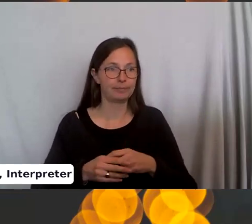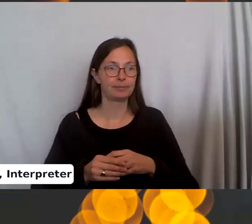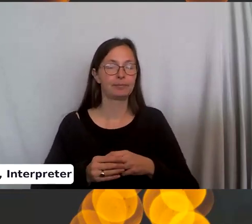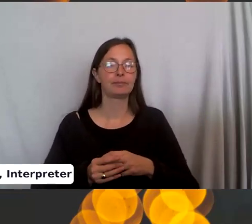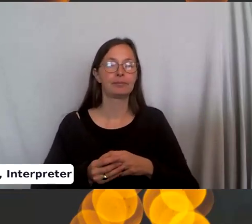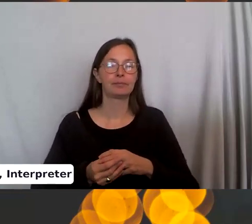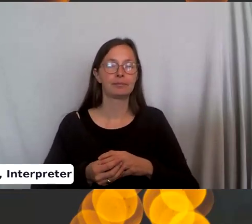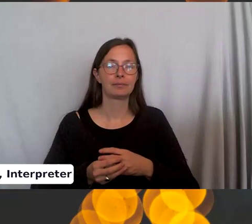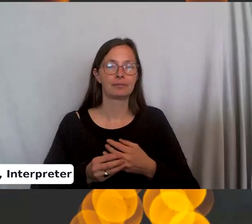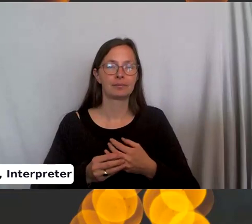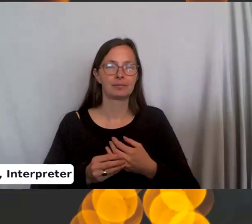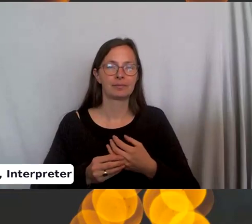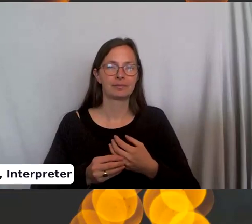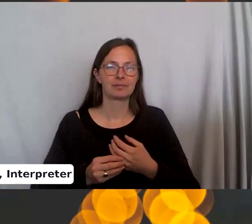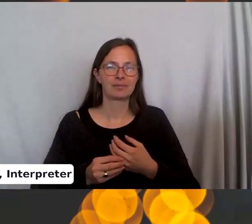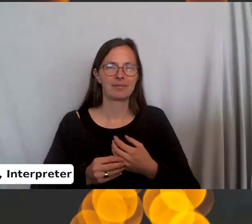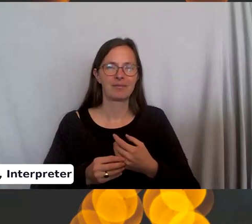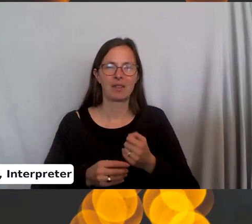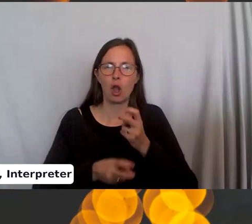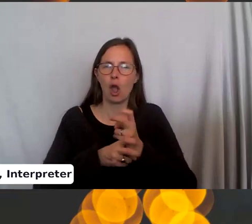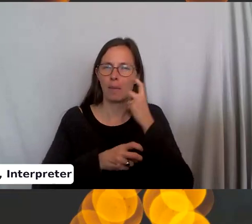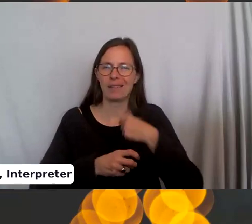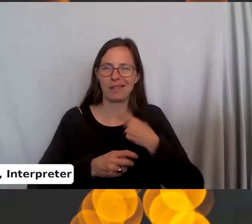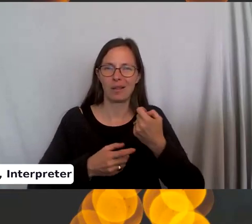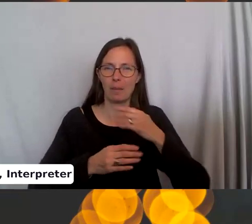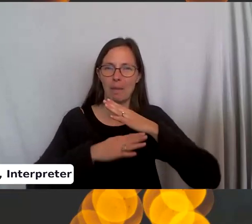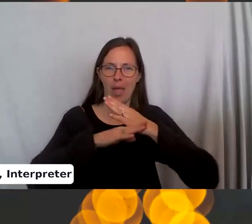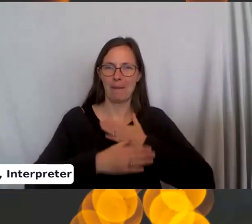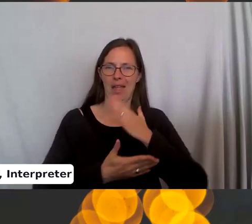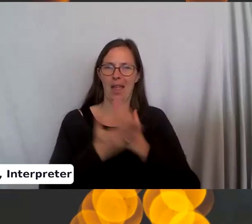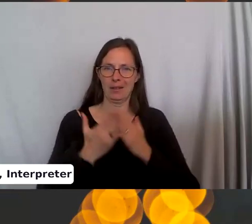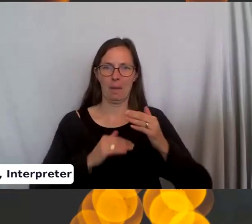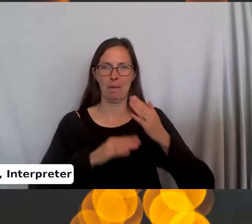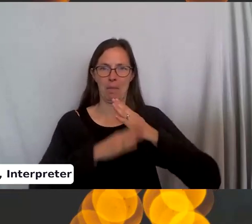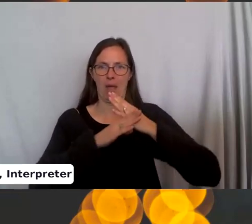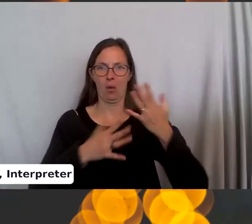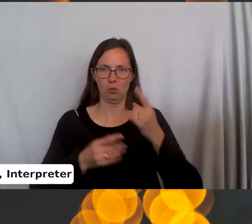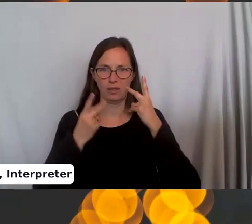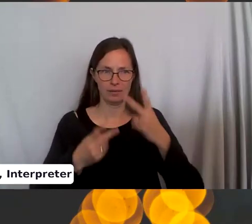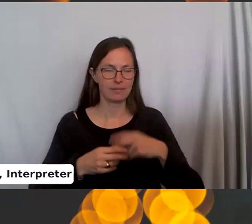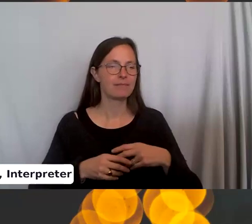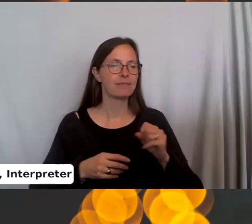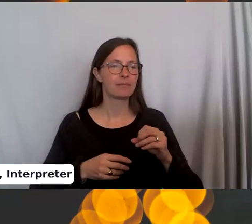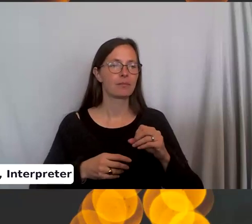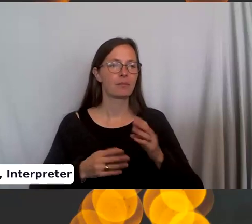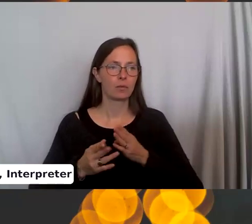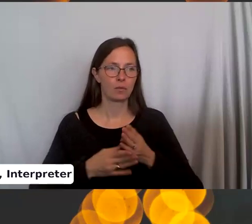it's just, kind of blocks itself is the problem. So through the loop, wrap it around.